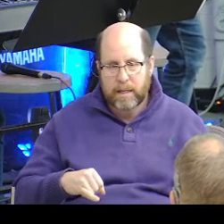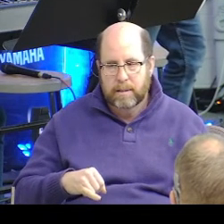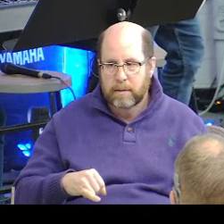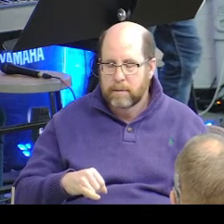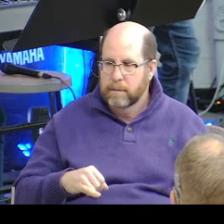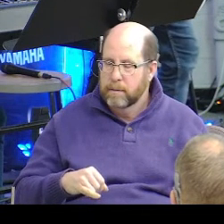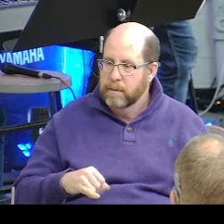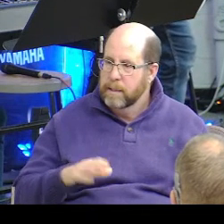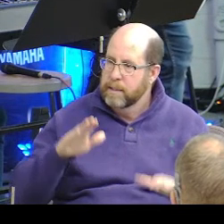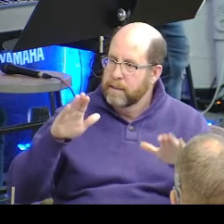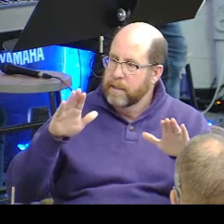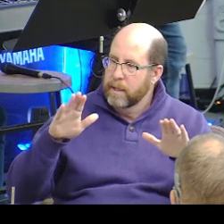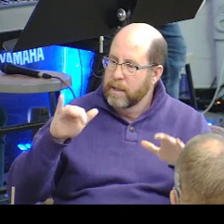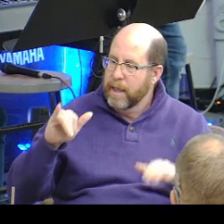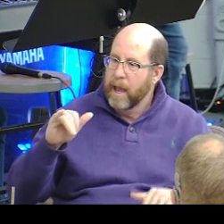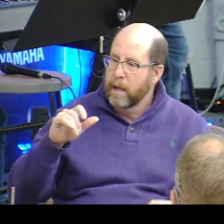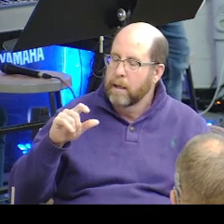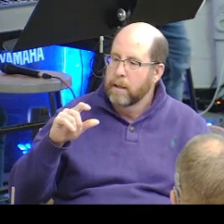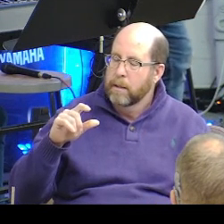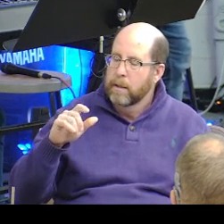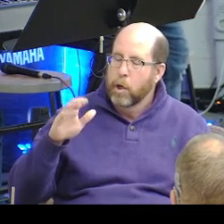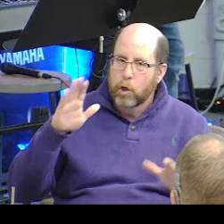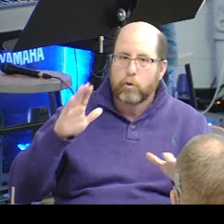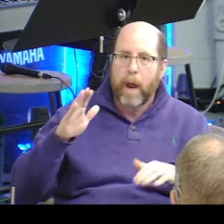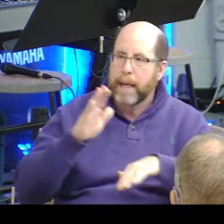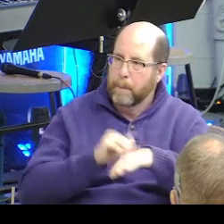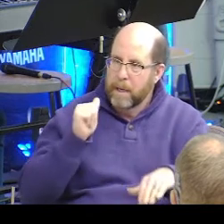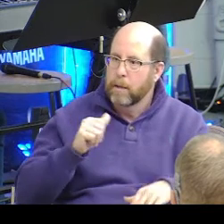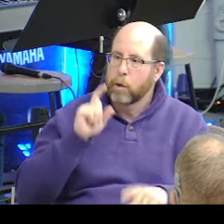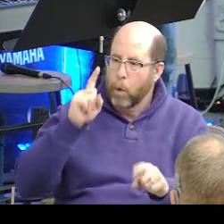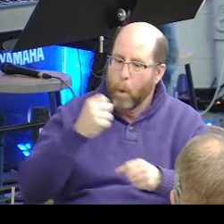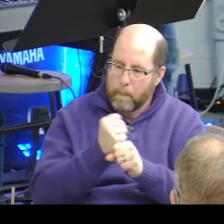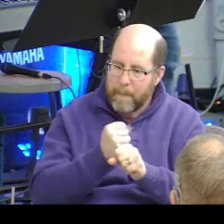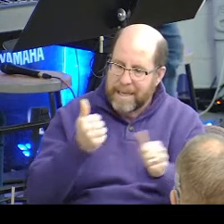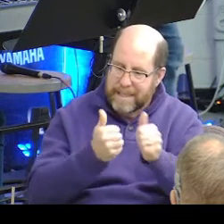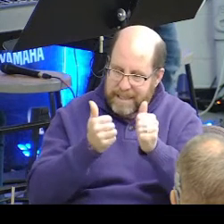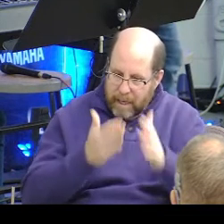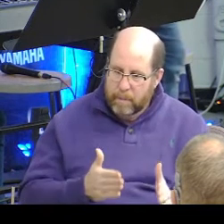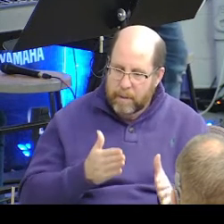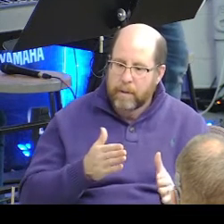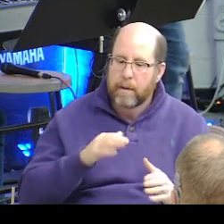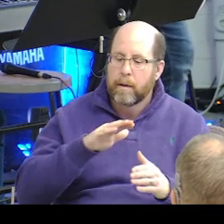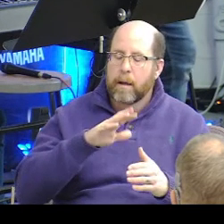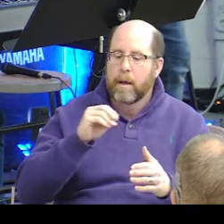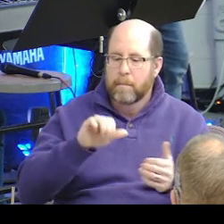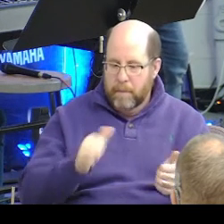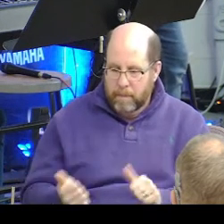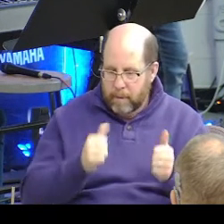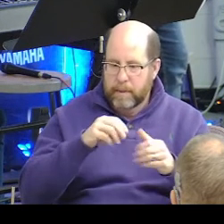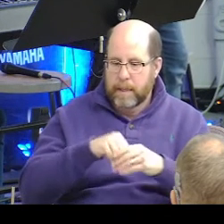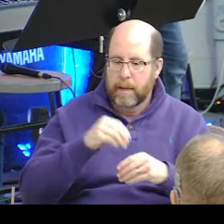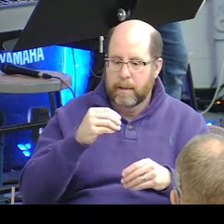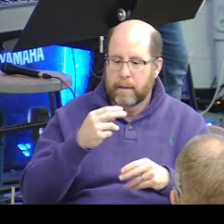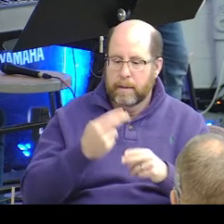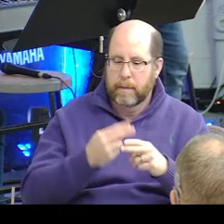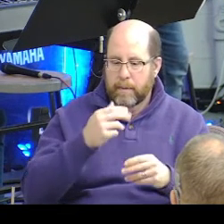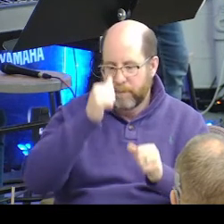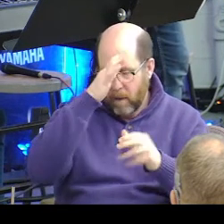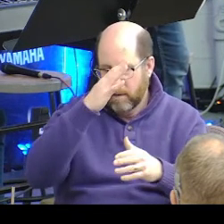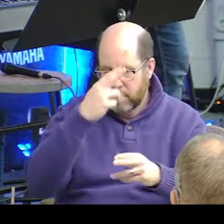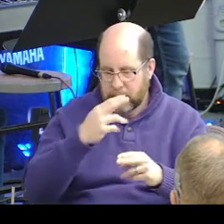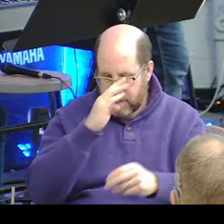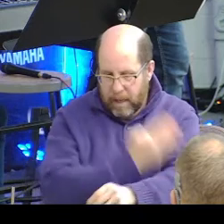the great commission in and of itself. Go therefore and make disciples of all nations, baptizing them in the name of the father and the son and the Holy spirit.